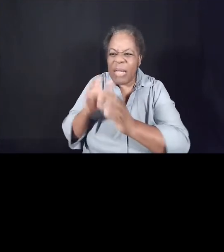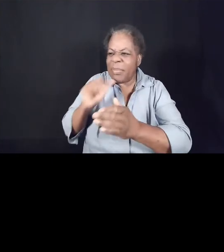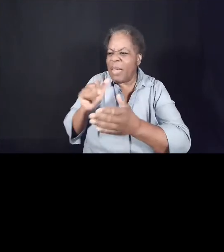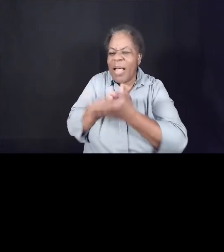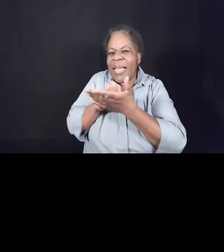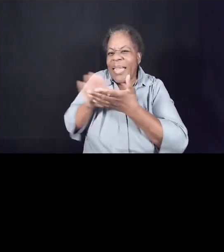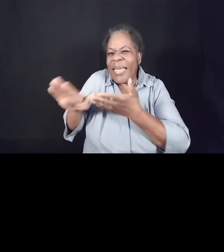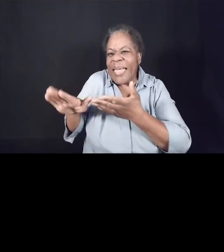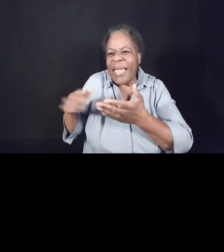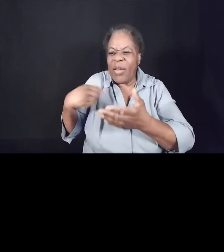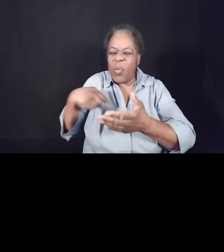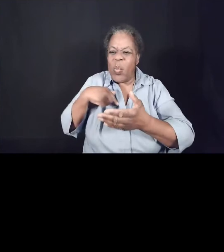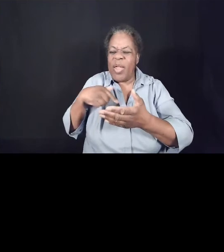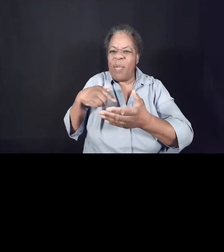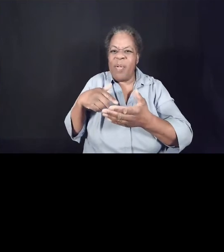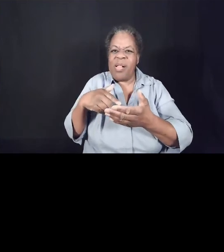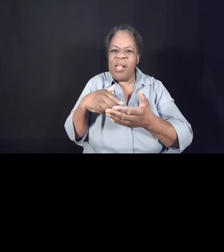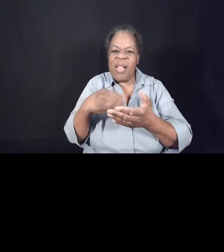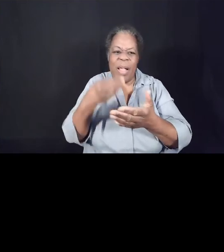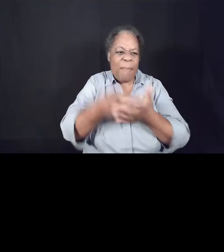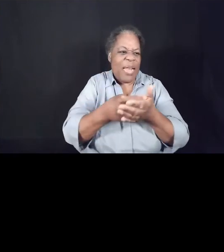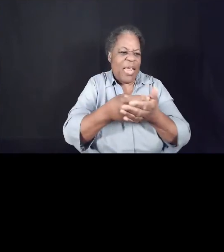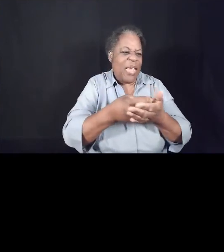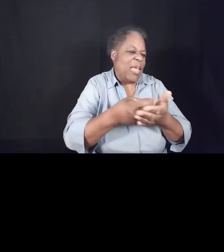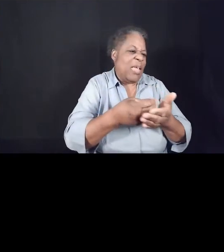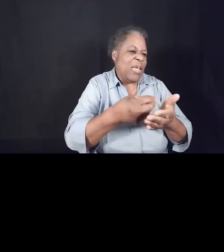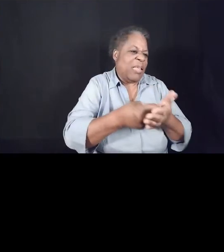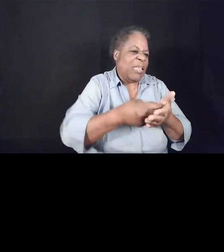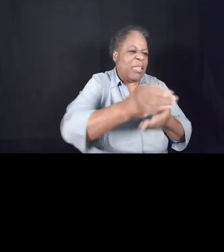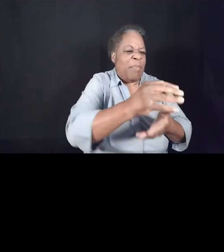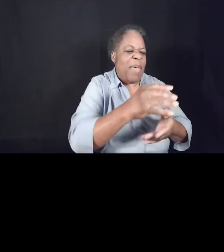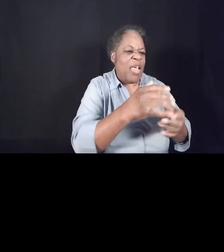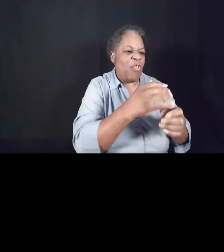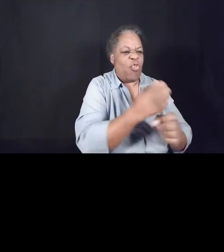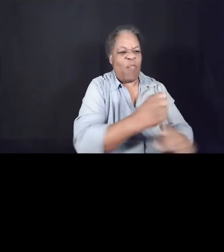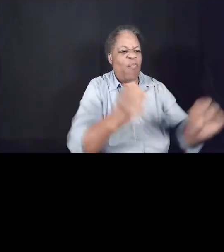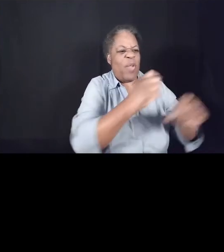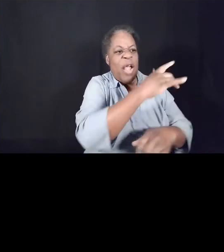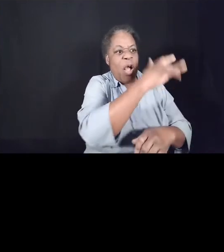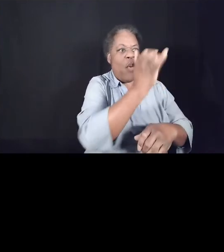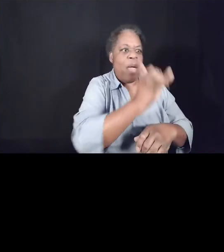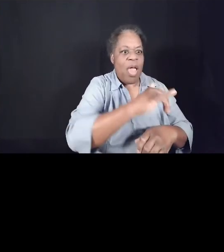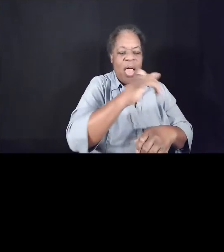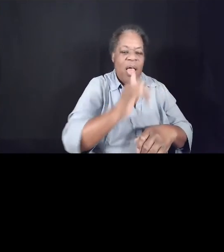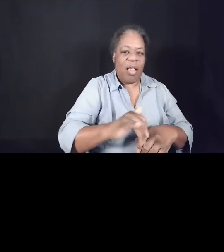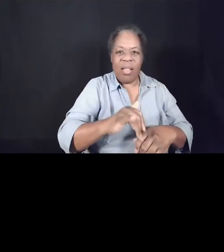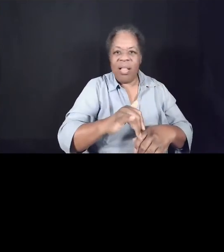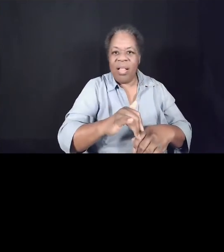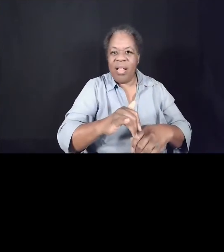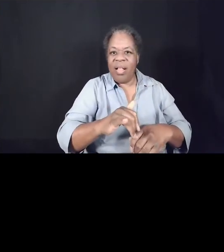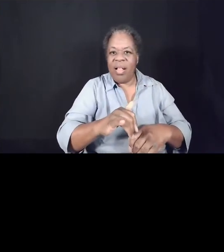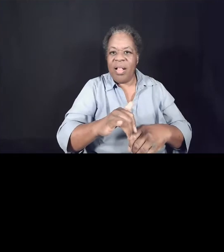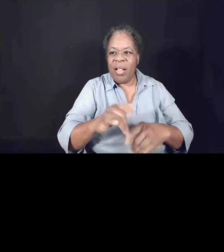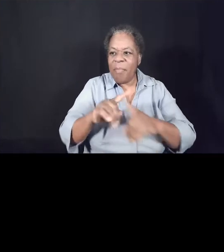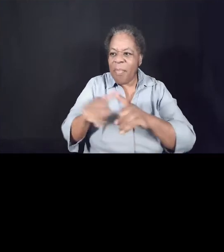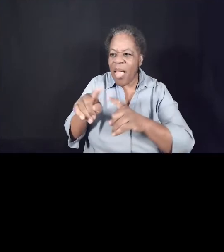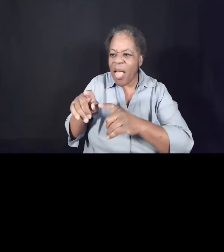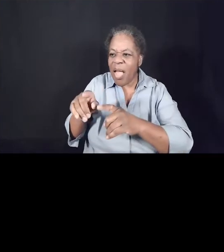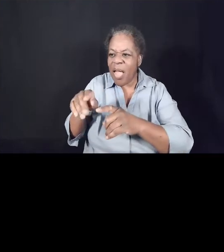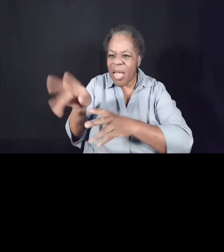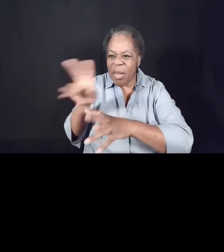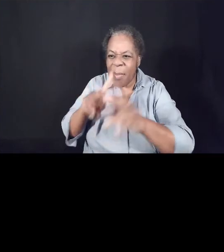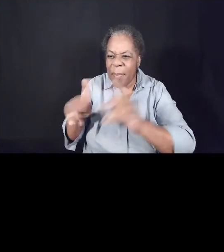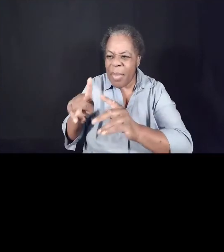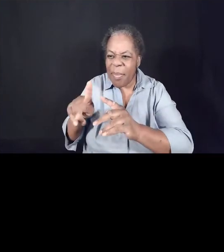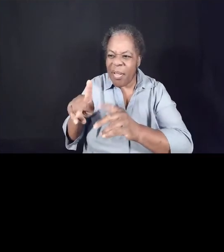resources and our money to free a trapped whale in an iceberg and treat people with disdain. And